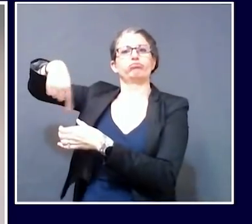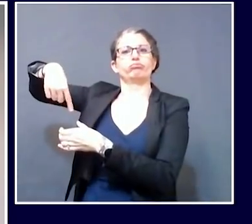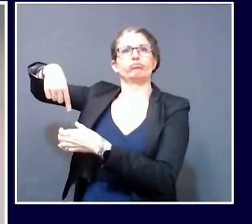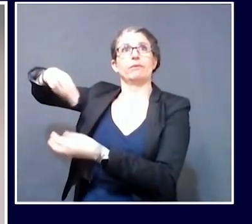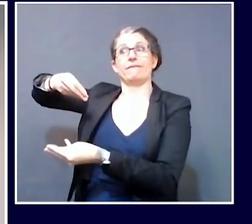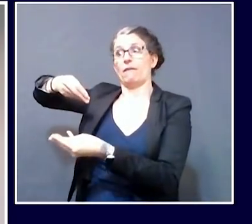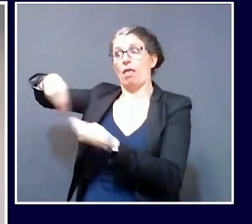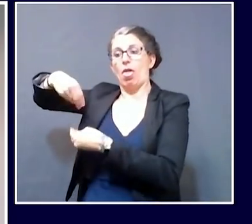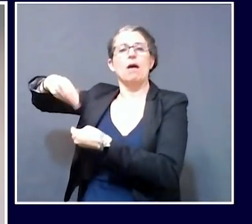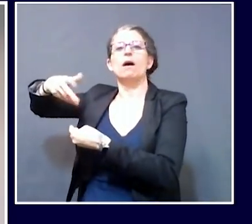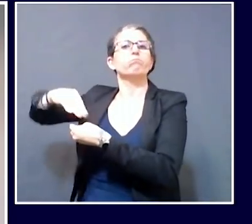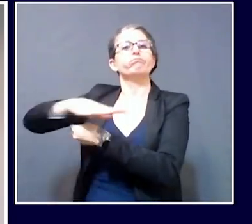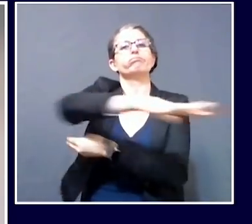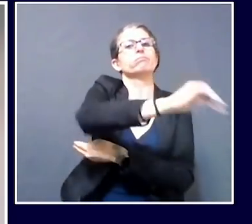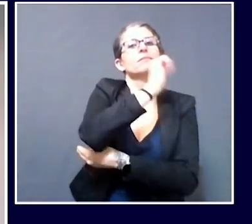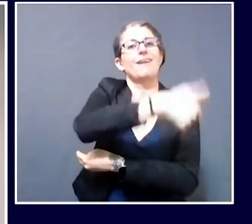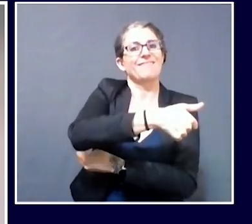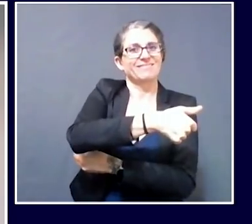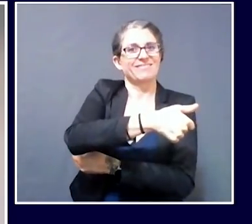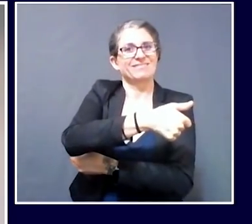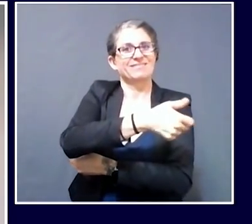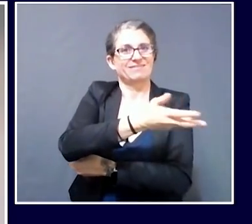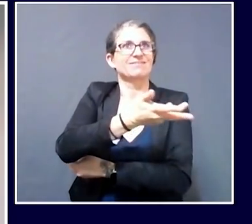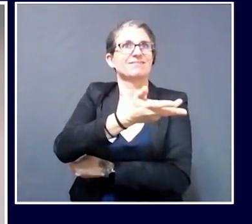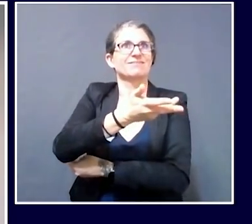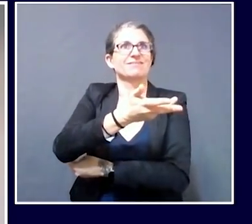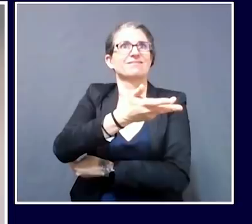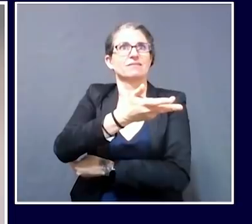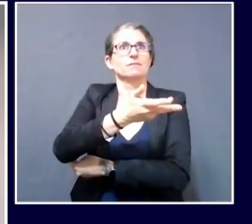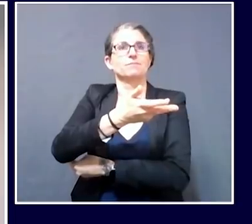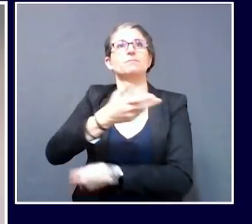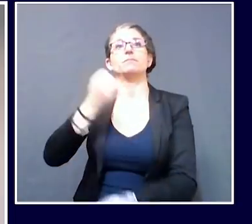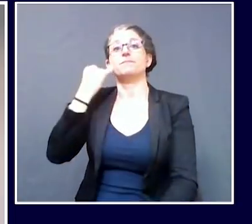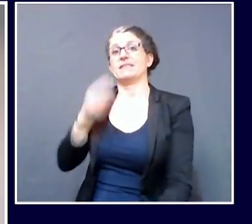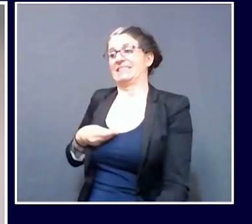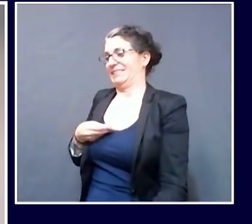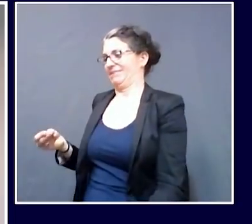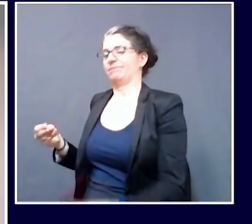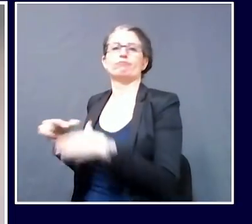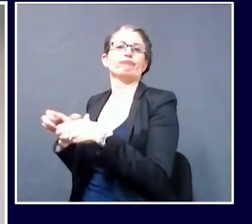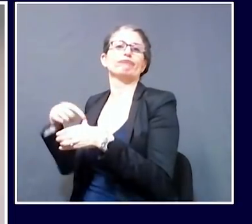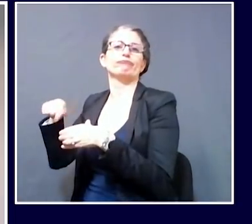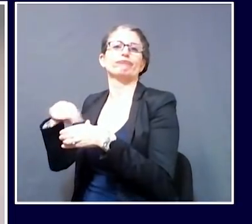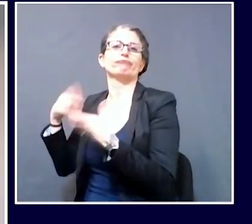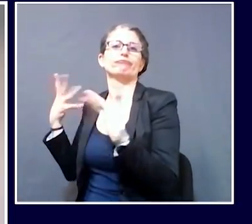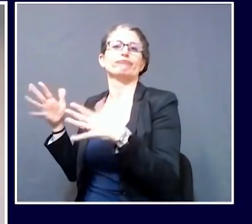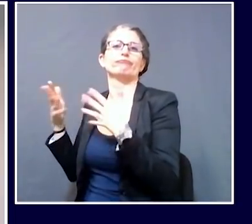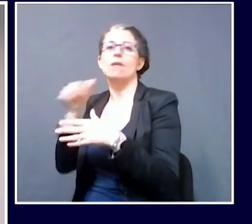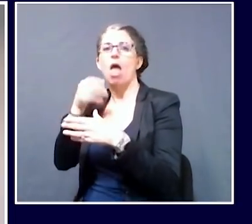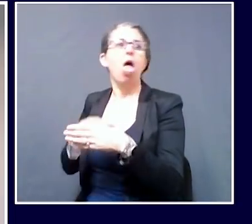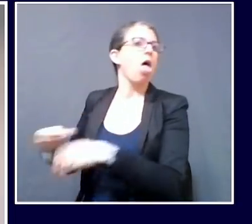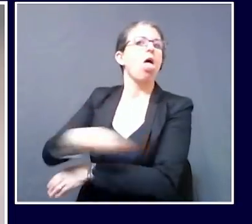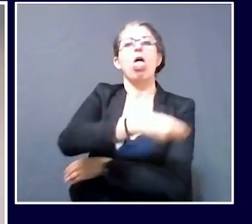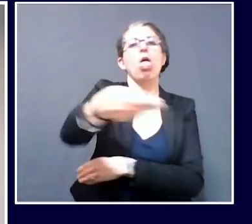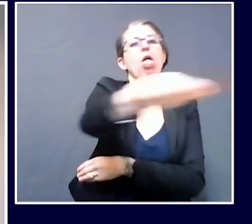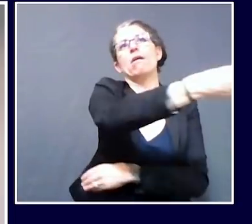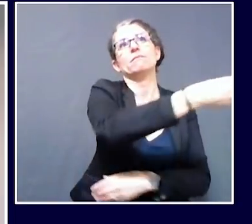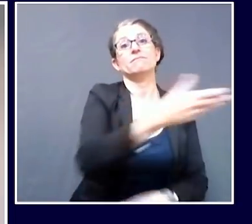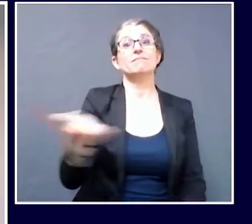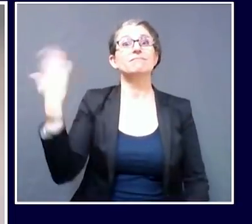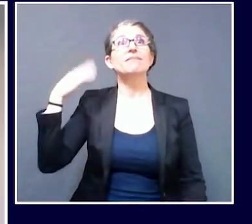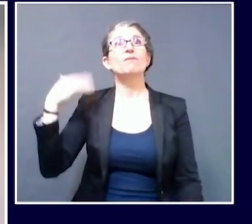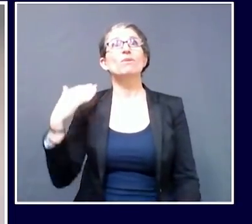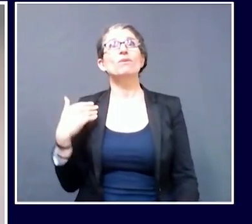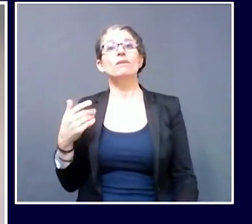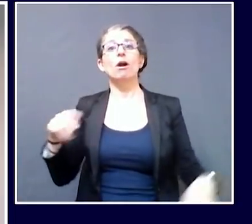that cohorting has been something that we've been recommending, and that's a direct piece of education or learning that we found, not just in